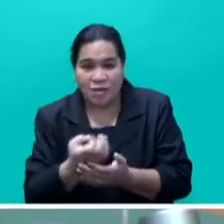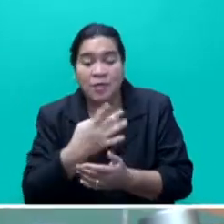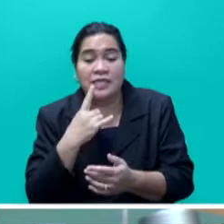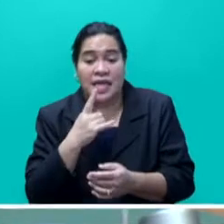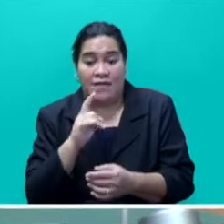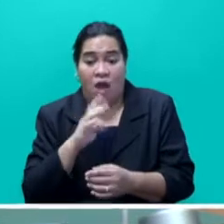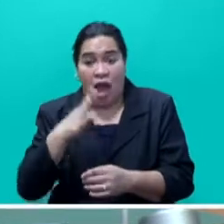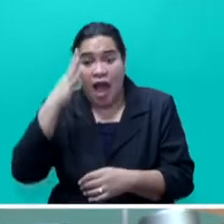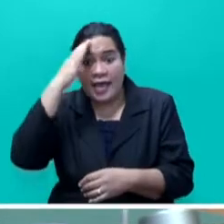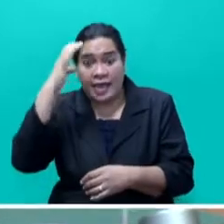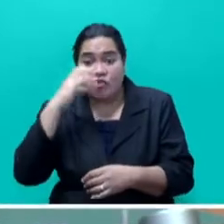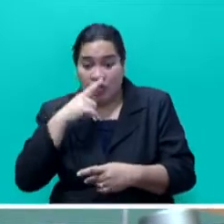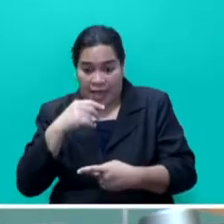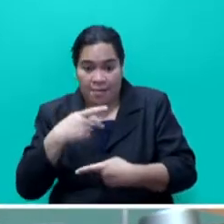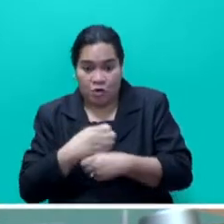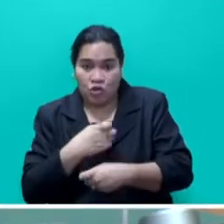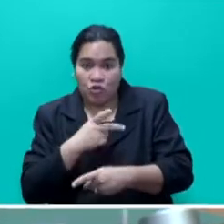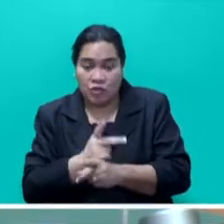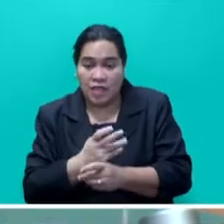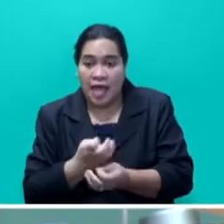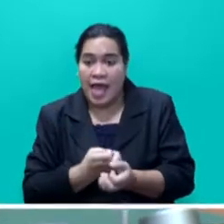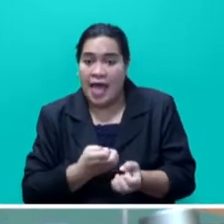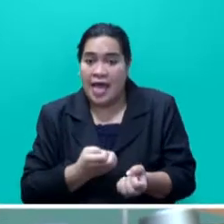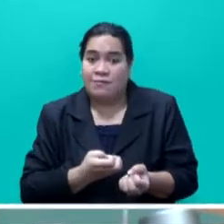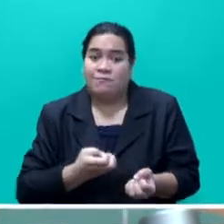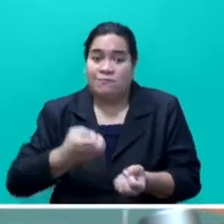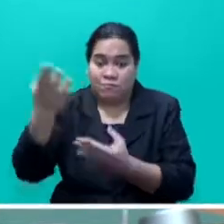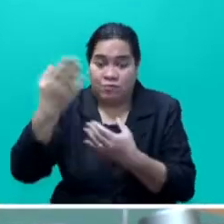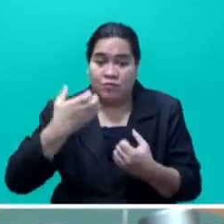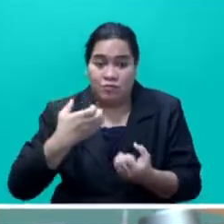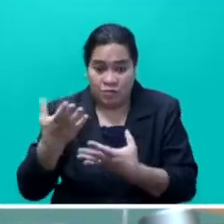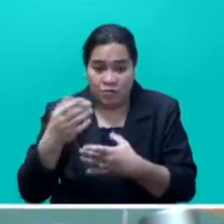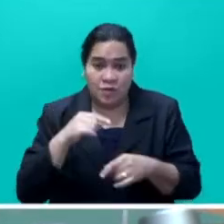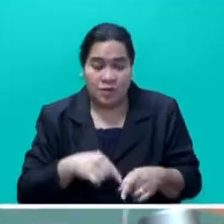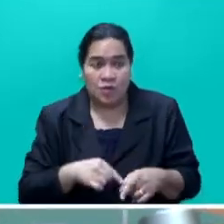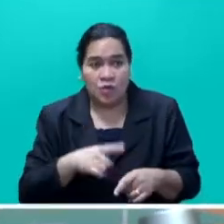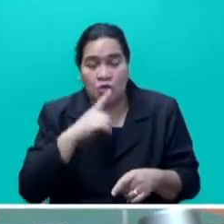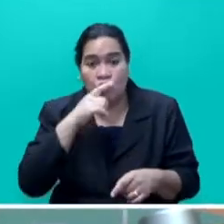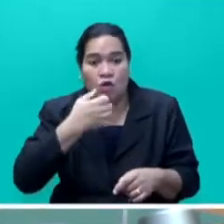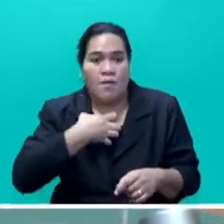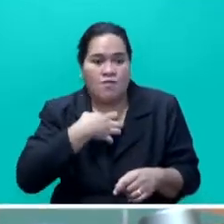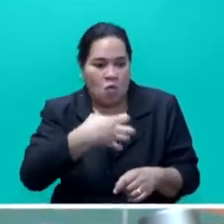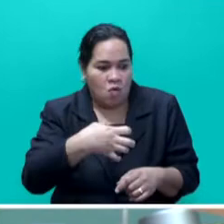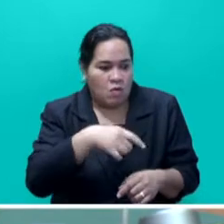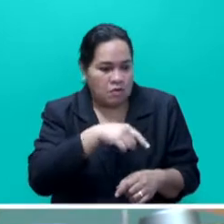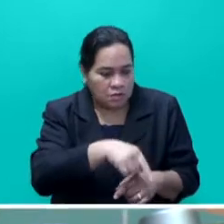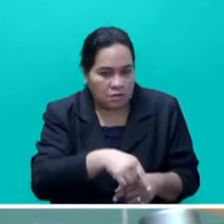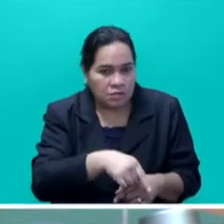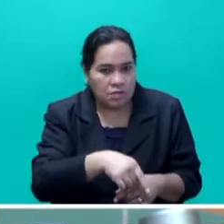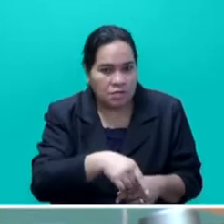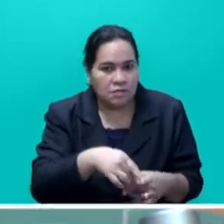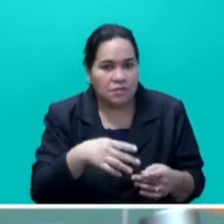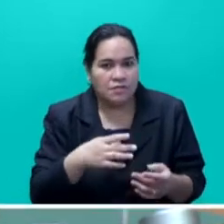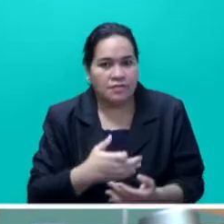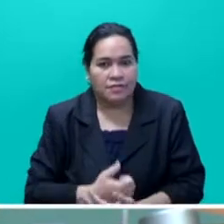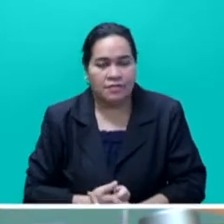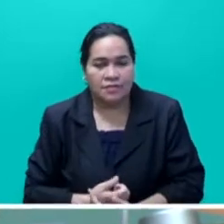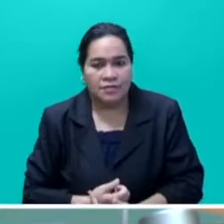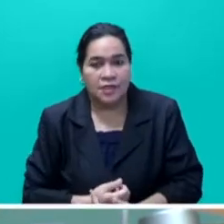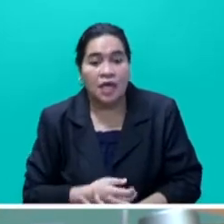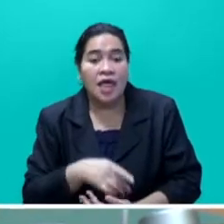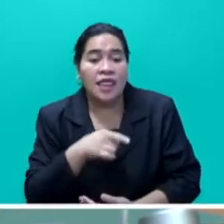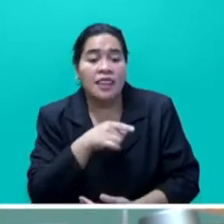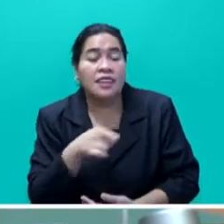produce and export that particular commodity, which utilises the most abundantly available sector intensively, then it is